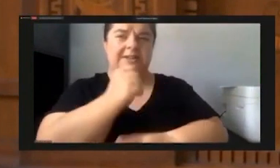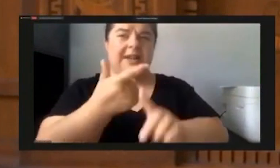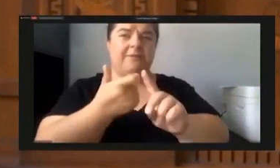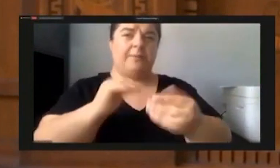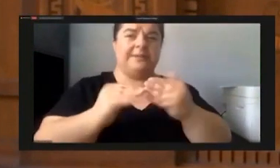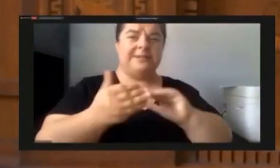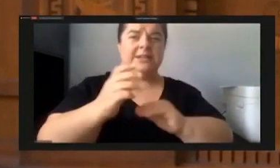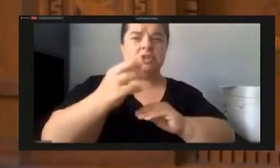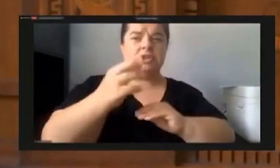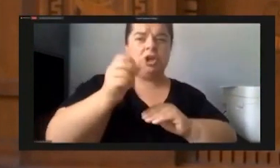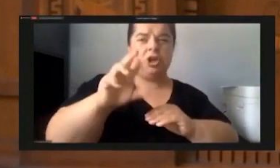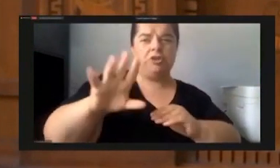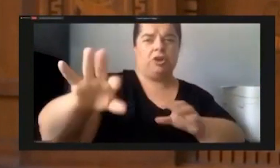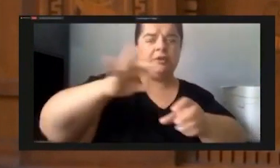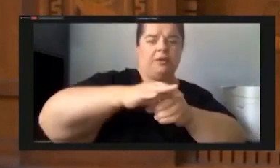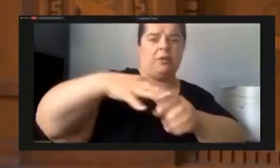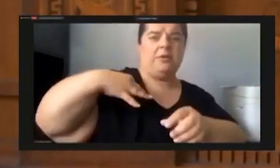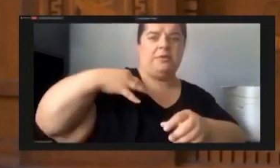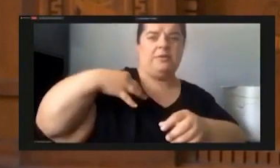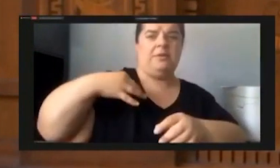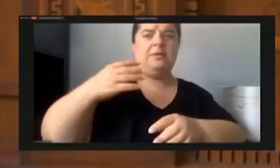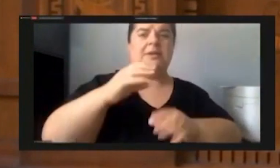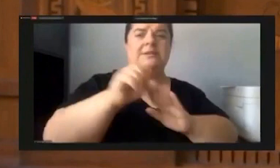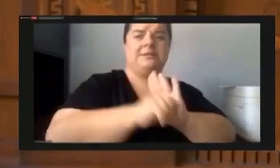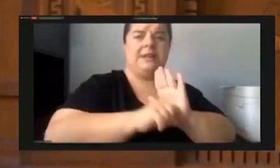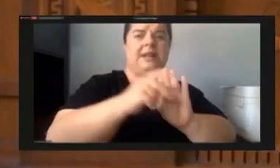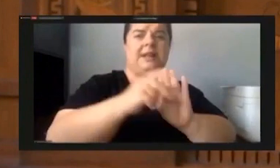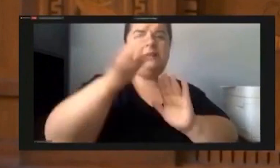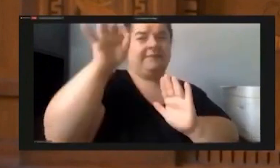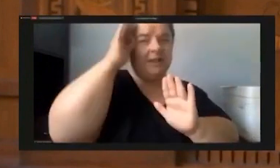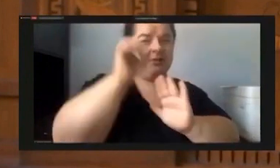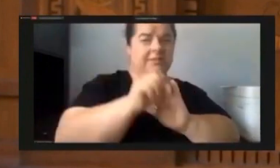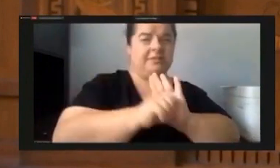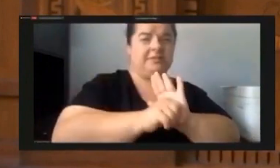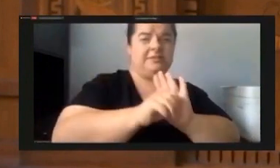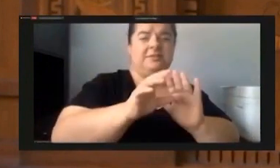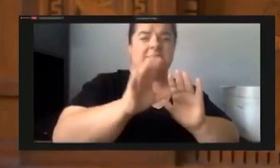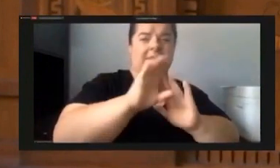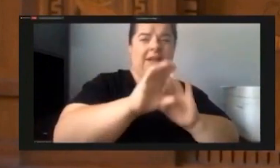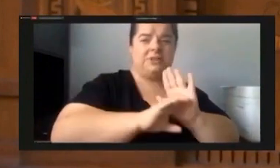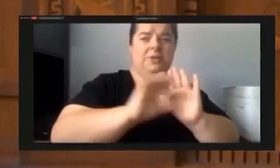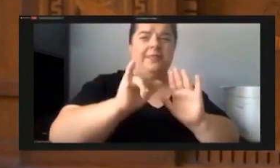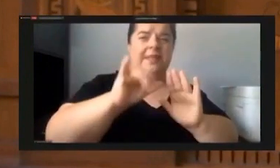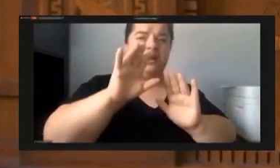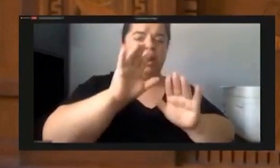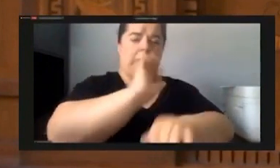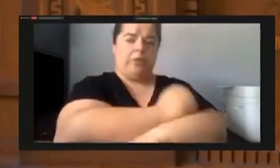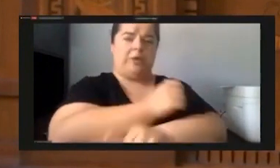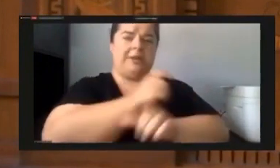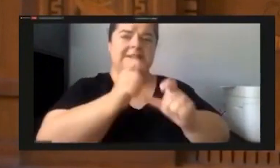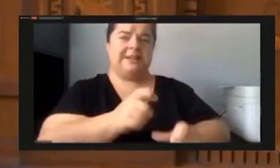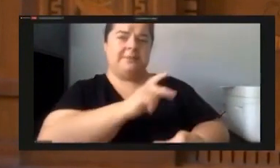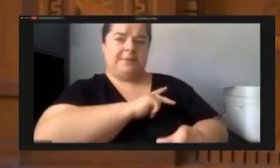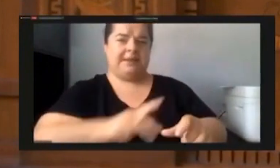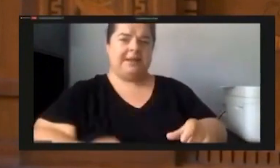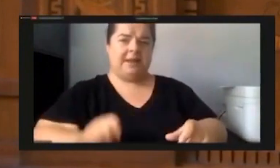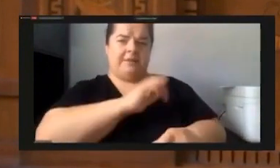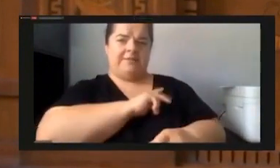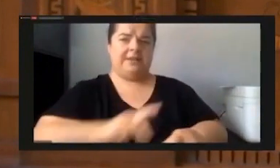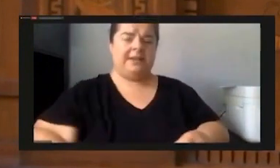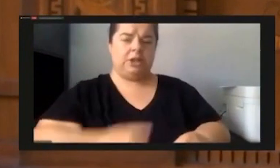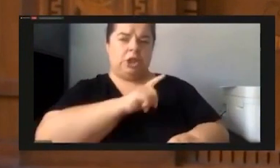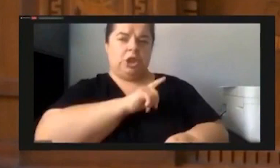electorate, the state or federal constitution. That authority is given by the King of Kings and the Lord of Lords, Jesus Christ.